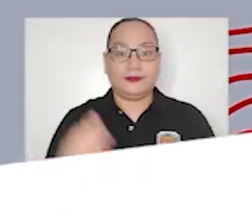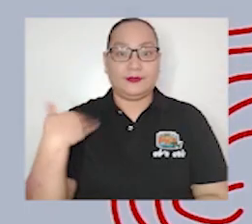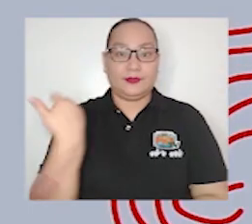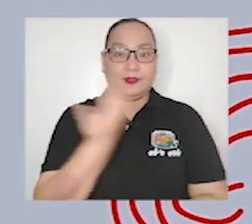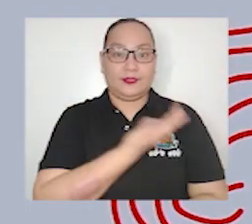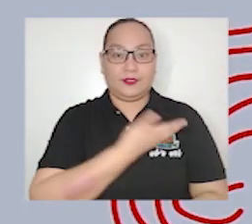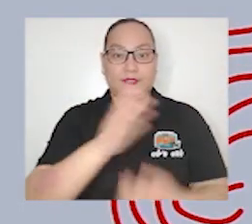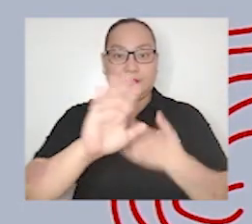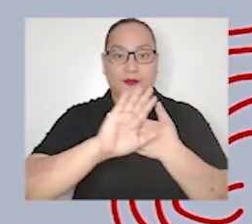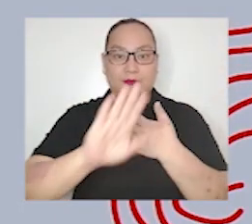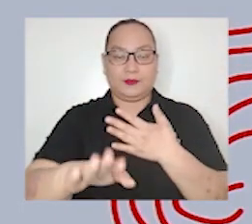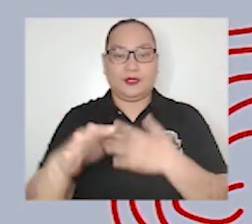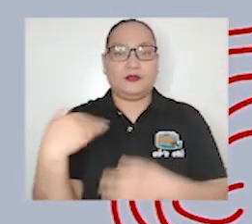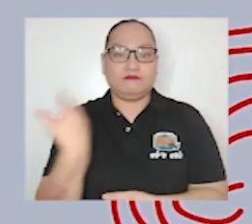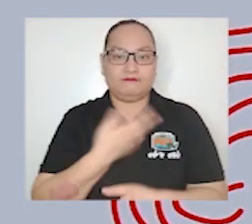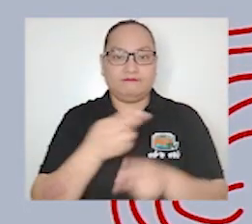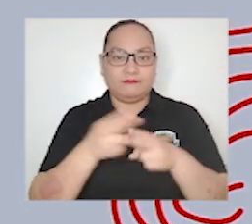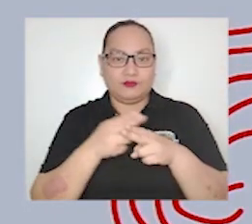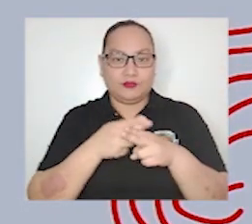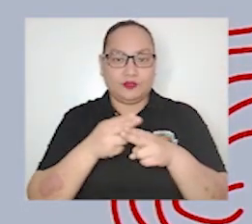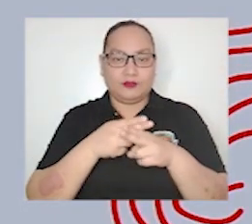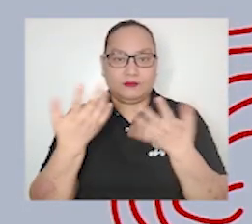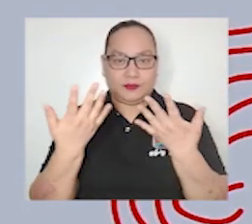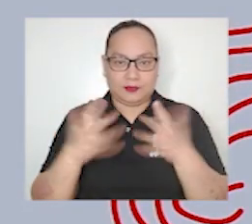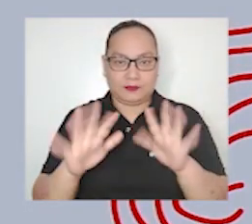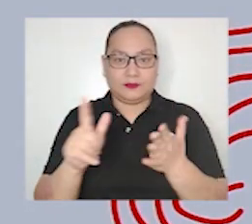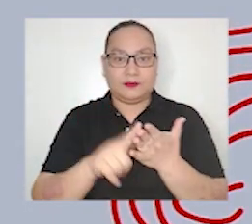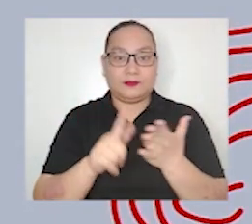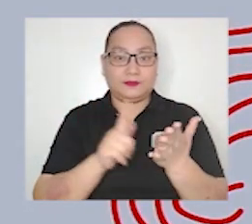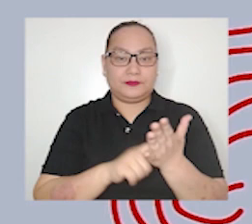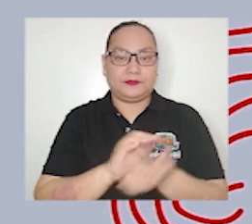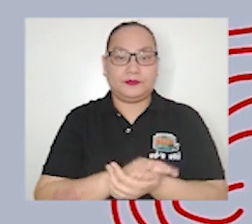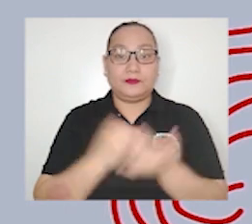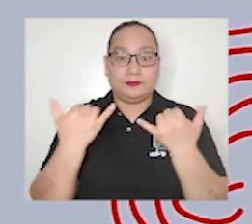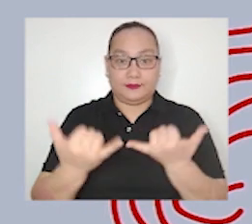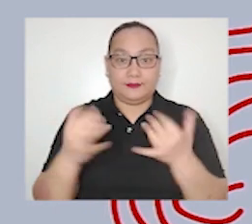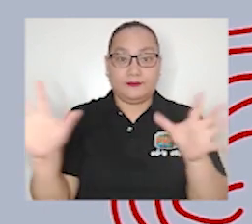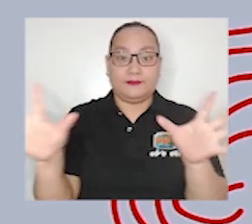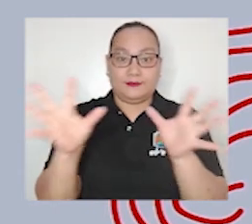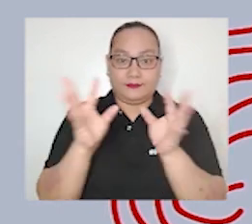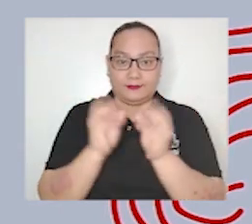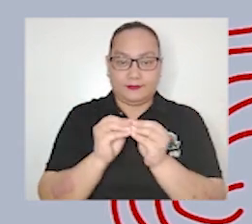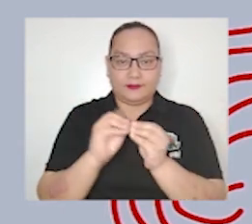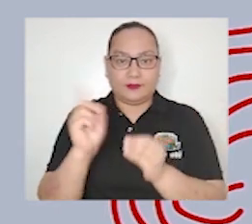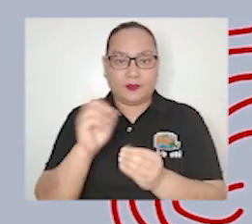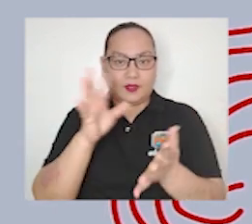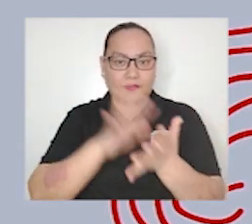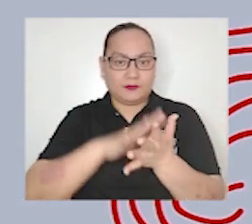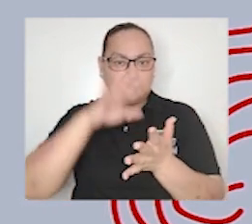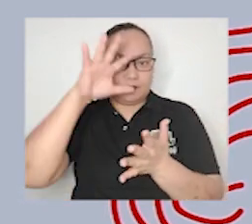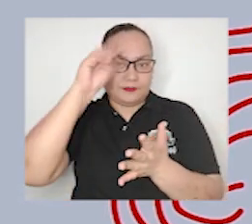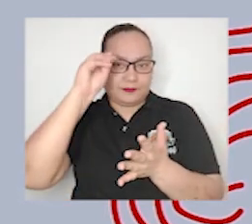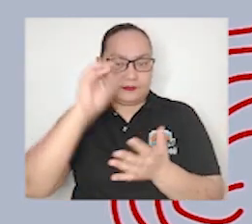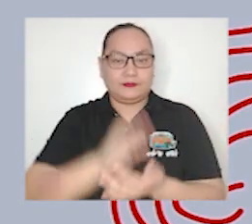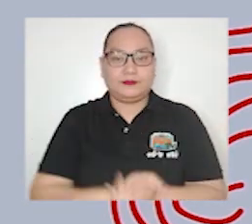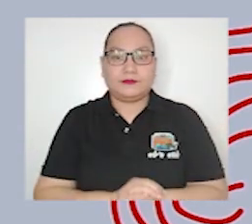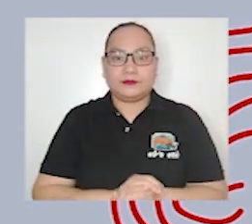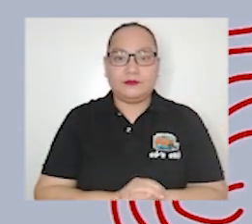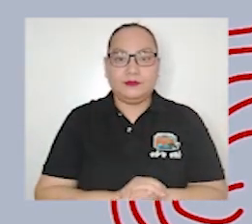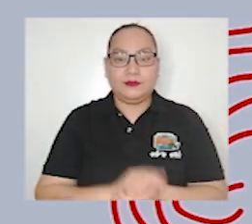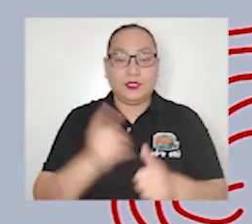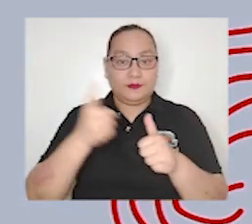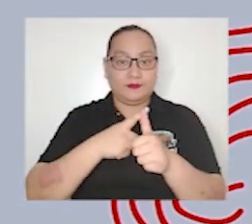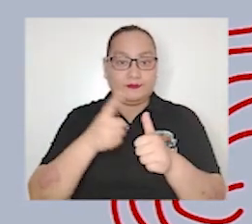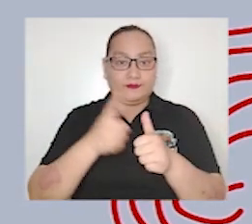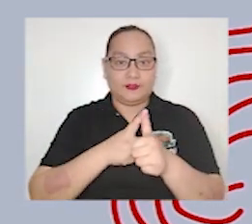we're back and we're about to end our lesson let's sum up what we've learned at this hour first